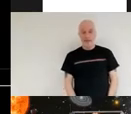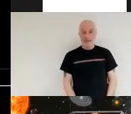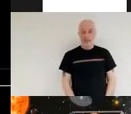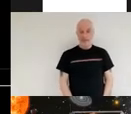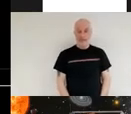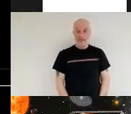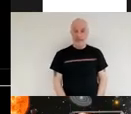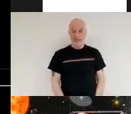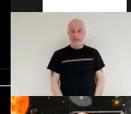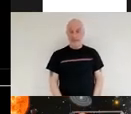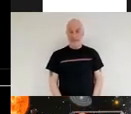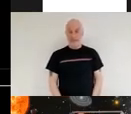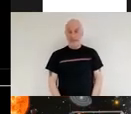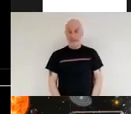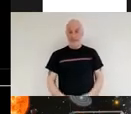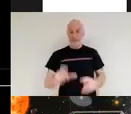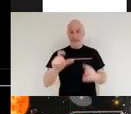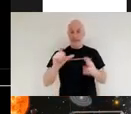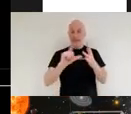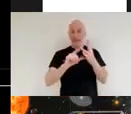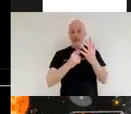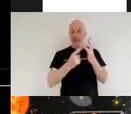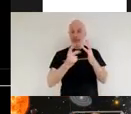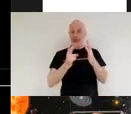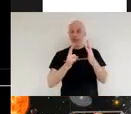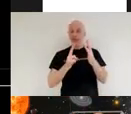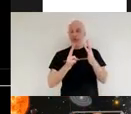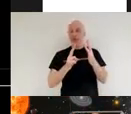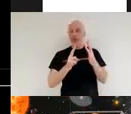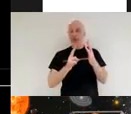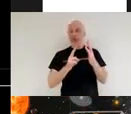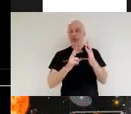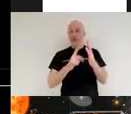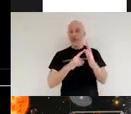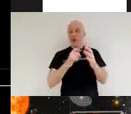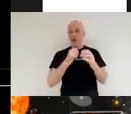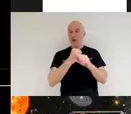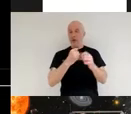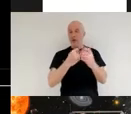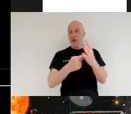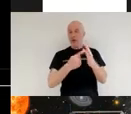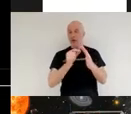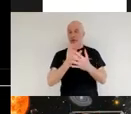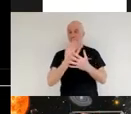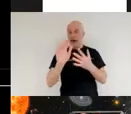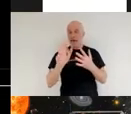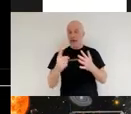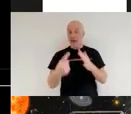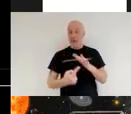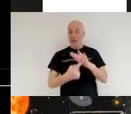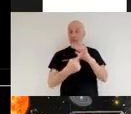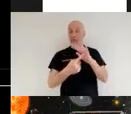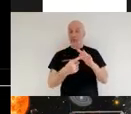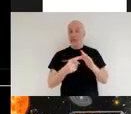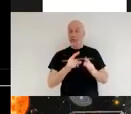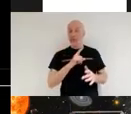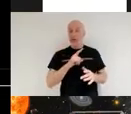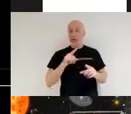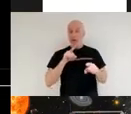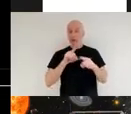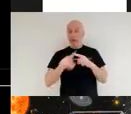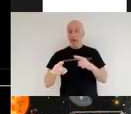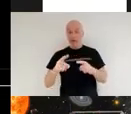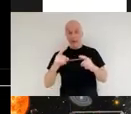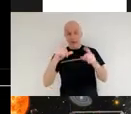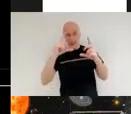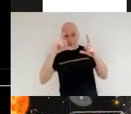then we've got coronagraphs now coronagraphs are important for any situation in which you're trying to image the area around